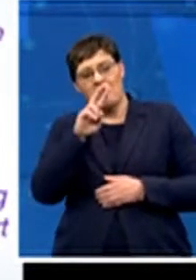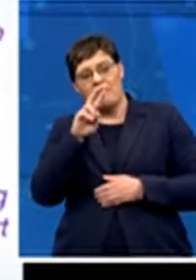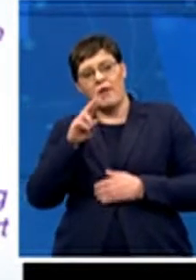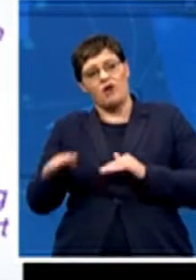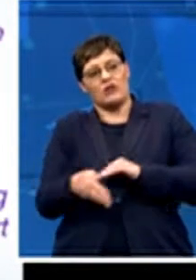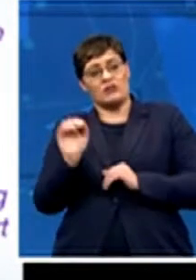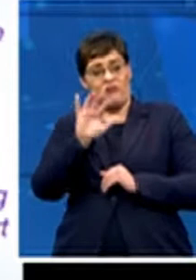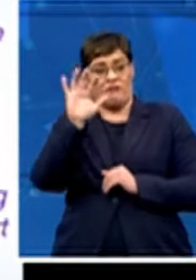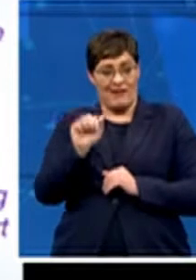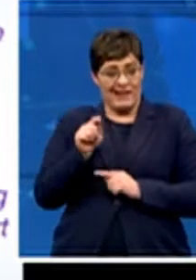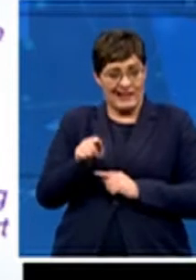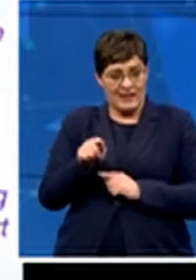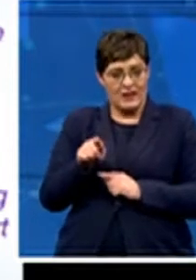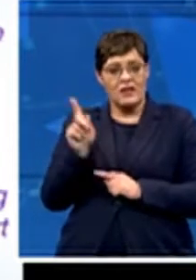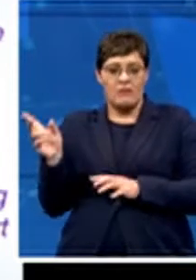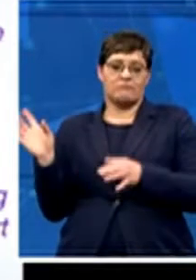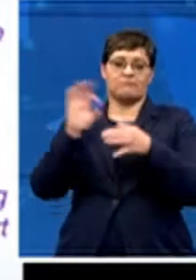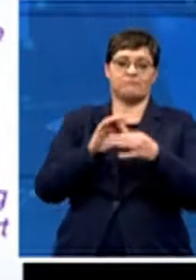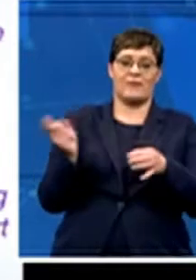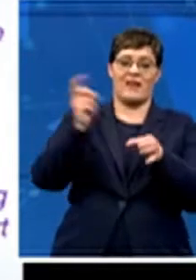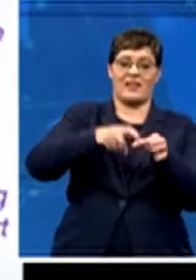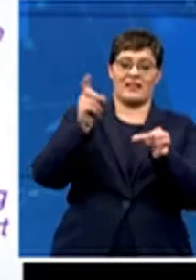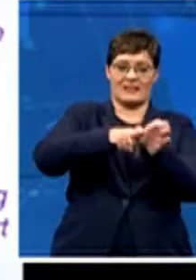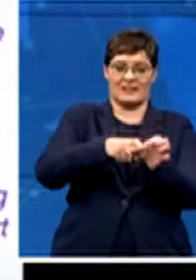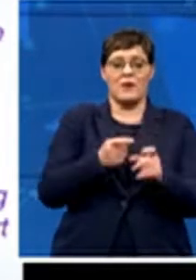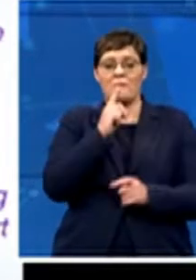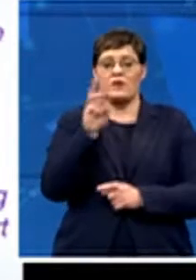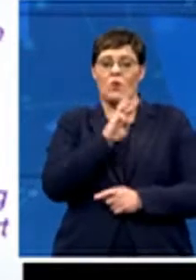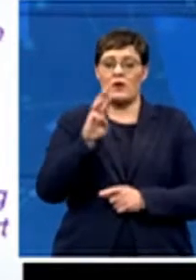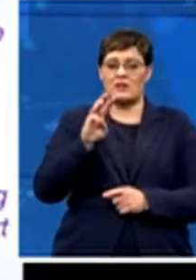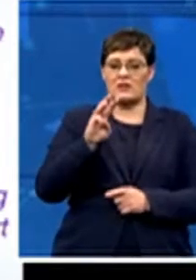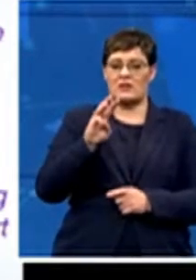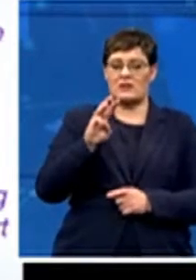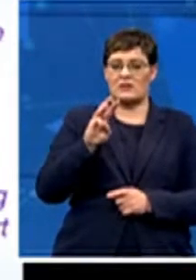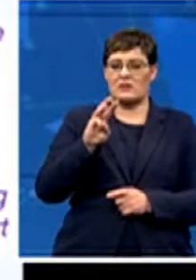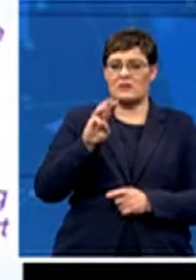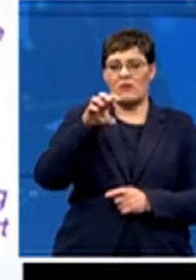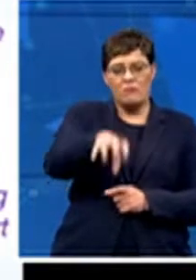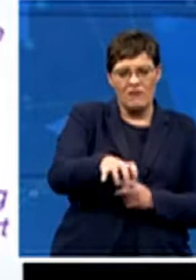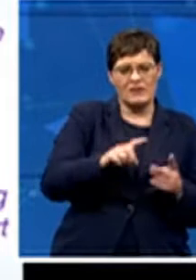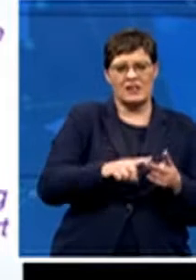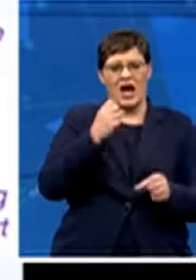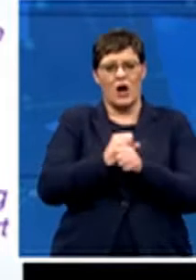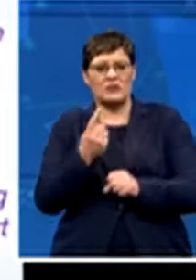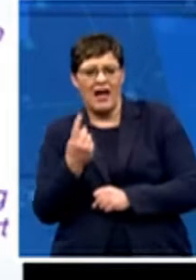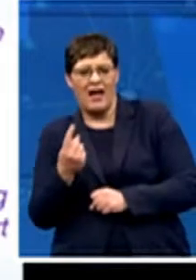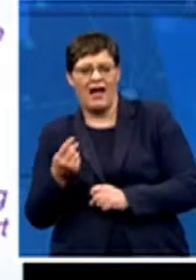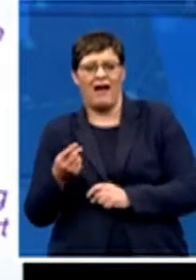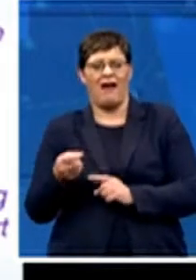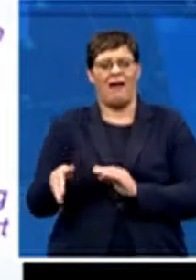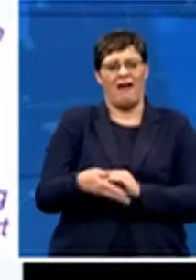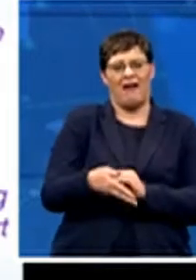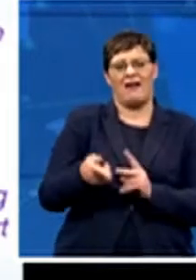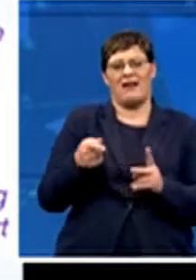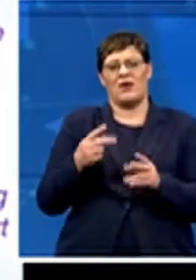as well. So it would be the Western Province or the Gauteng Cricket Unions or the Lions Cricket Unions. I've lumped it as Cricket South Africa,